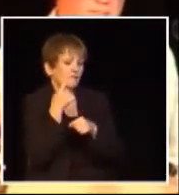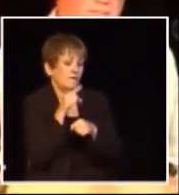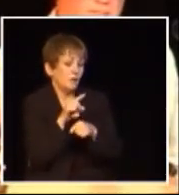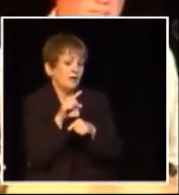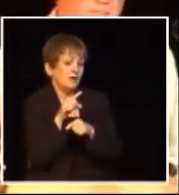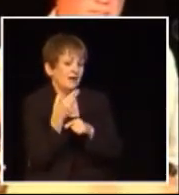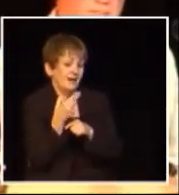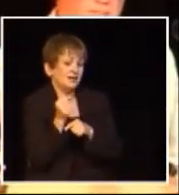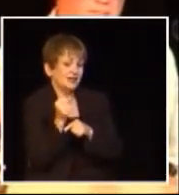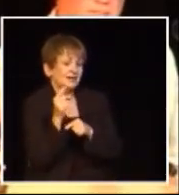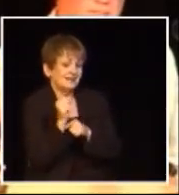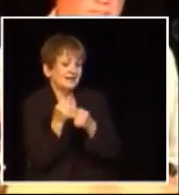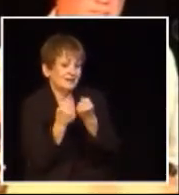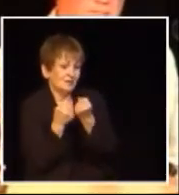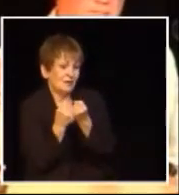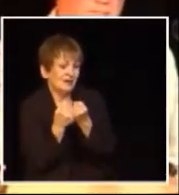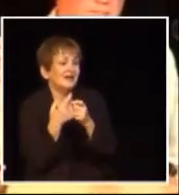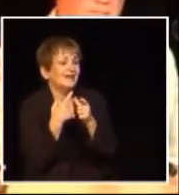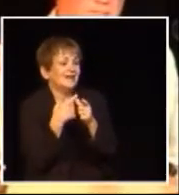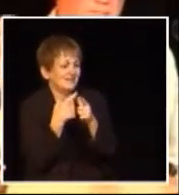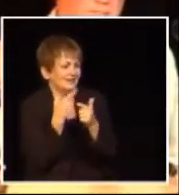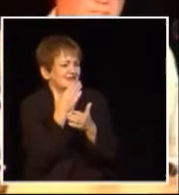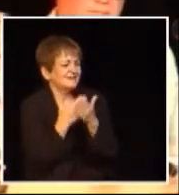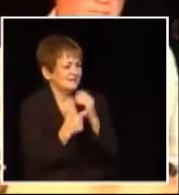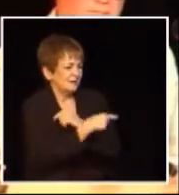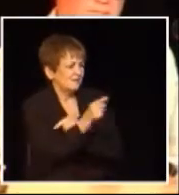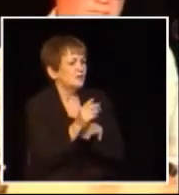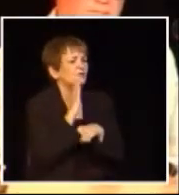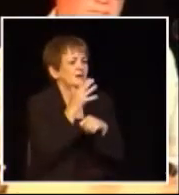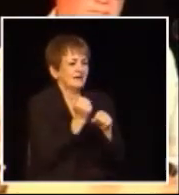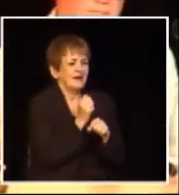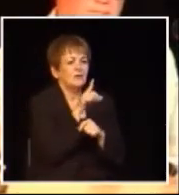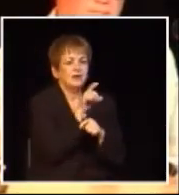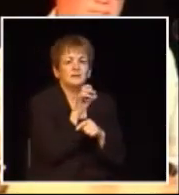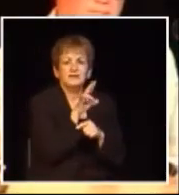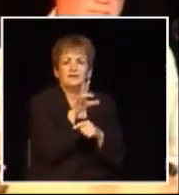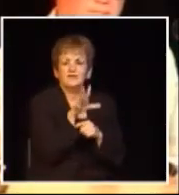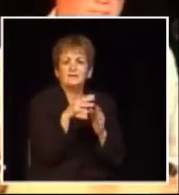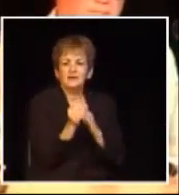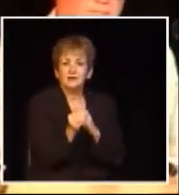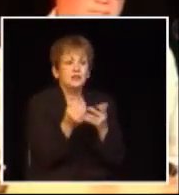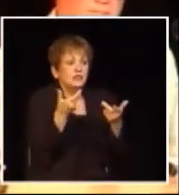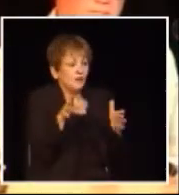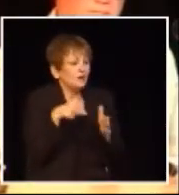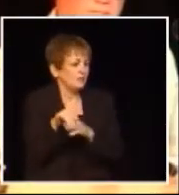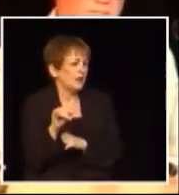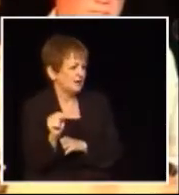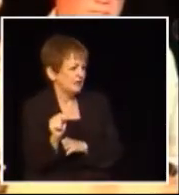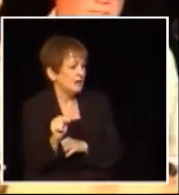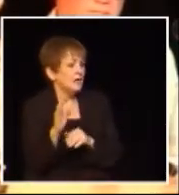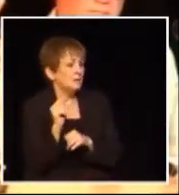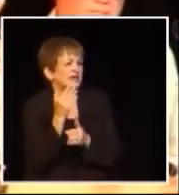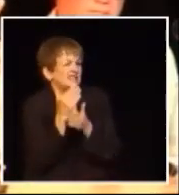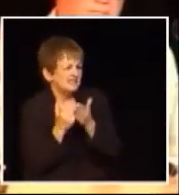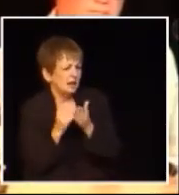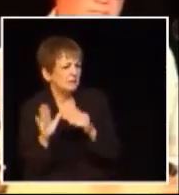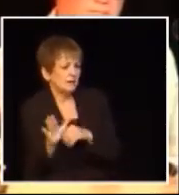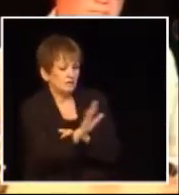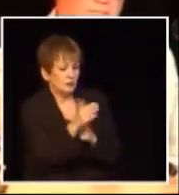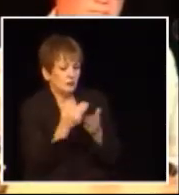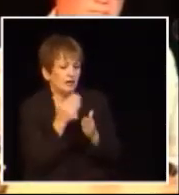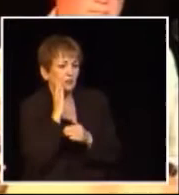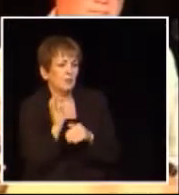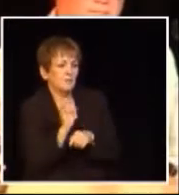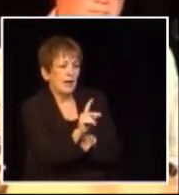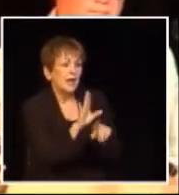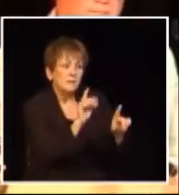if we vote for the HSD some of you will get a $175 one-time payment you've already paid it